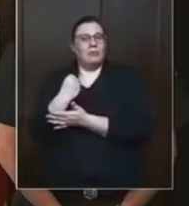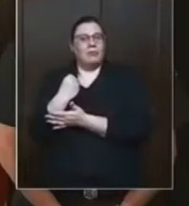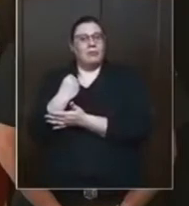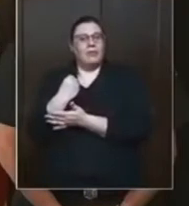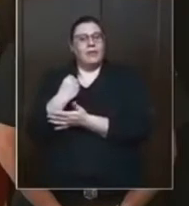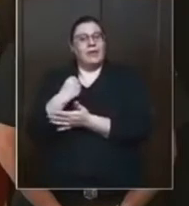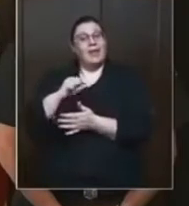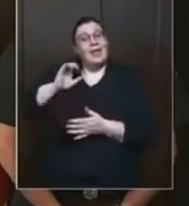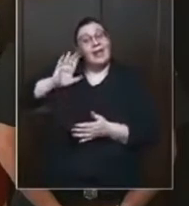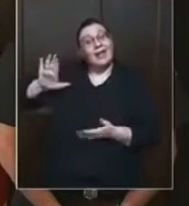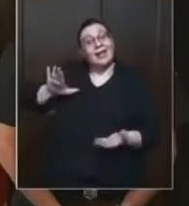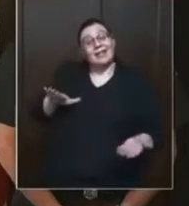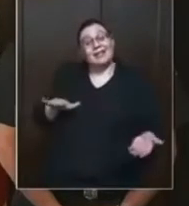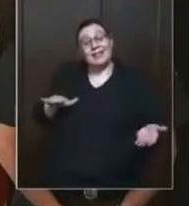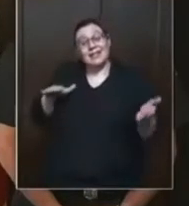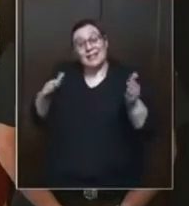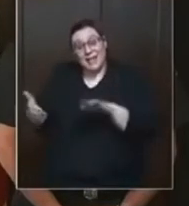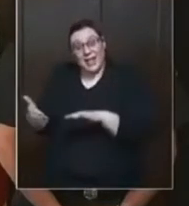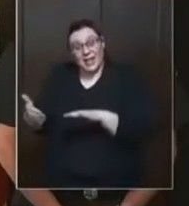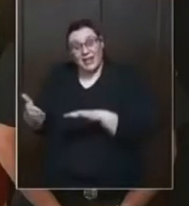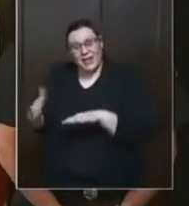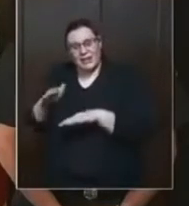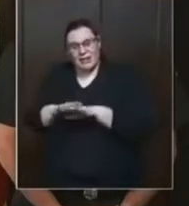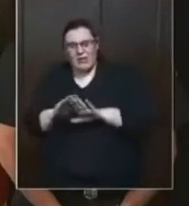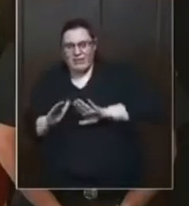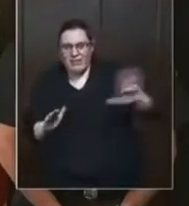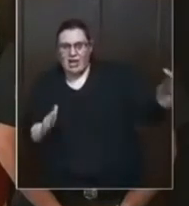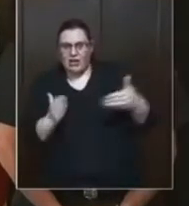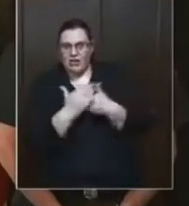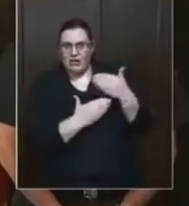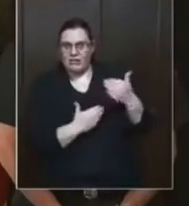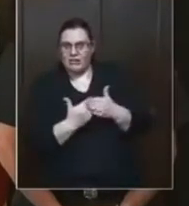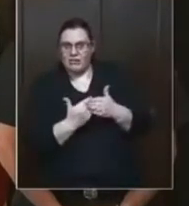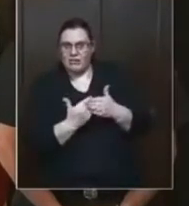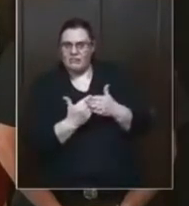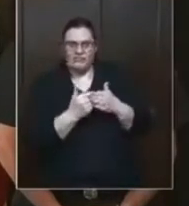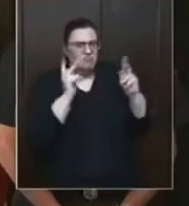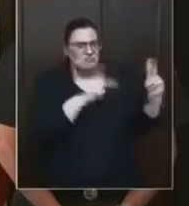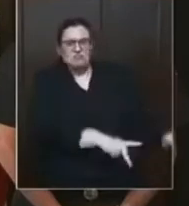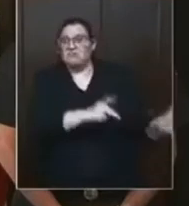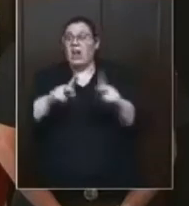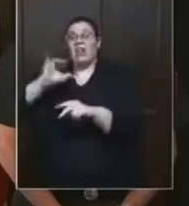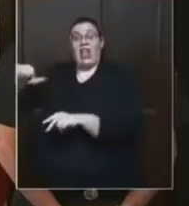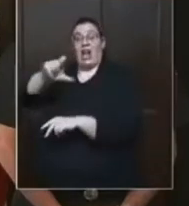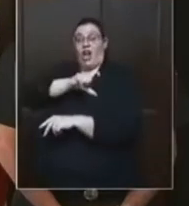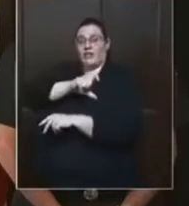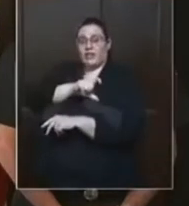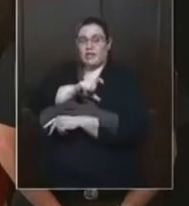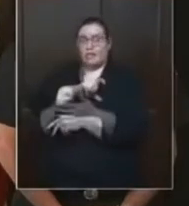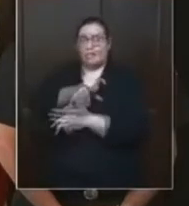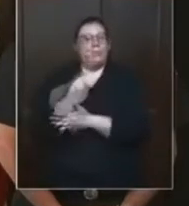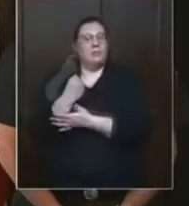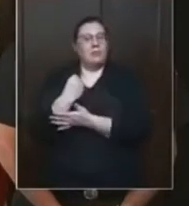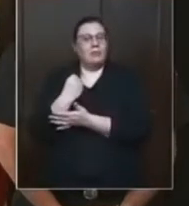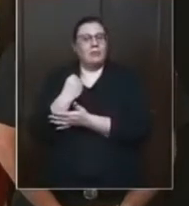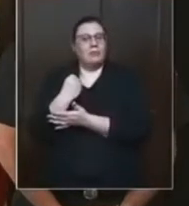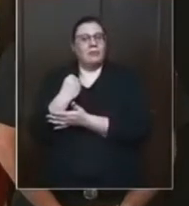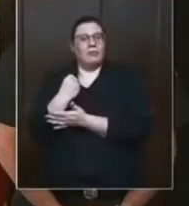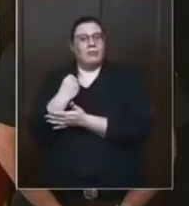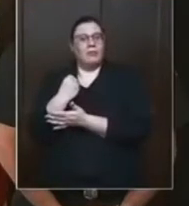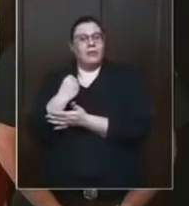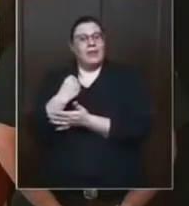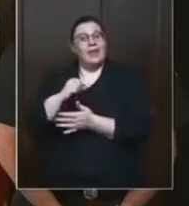This clown right here speaks for the LAPD, NYPD, NOPD, Houston PD,